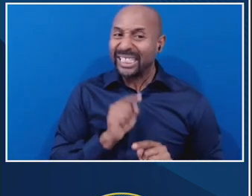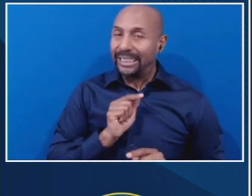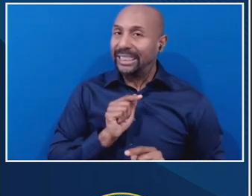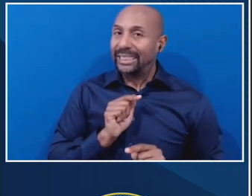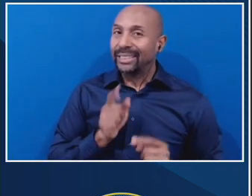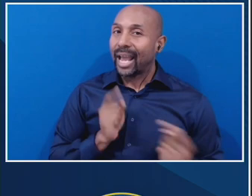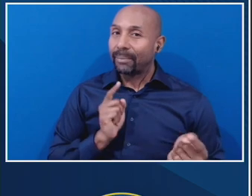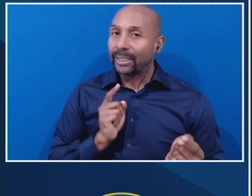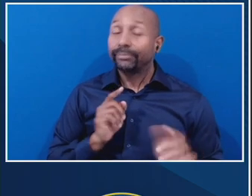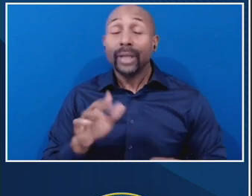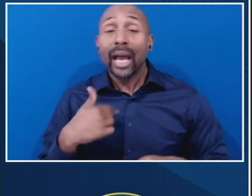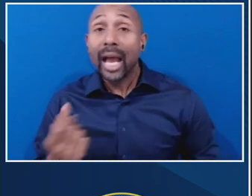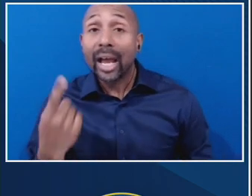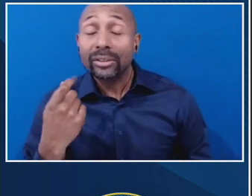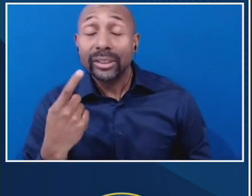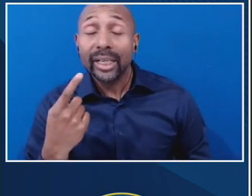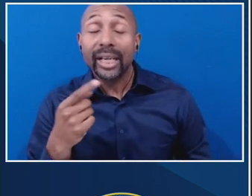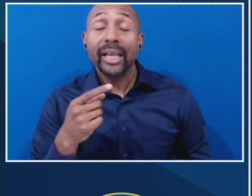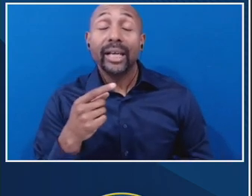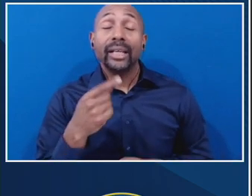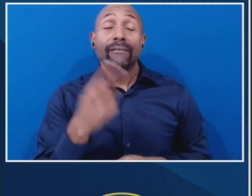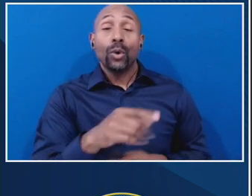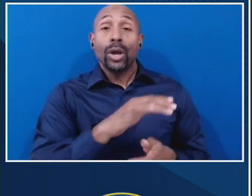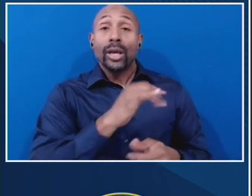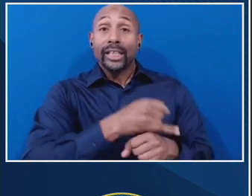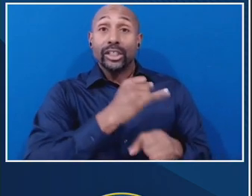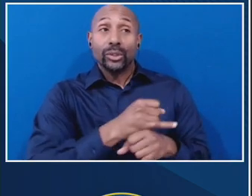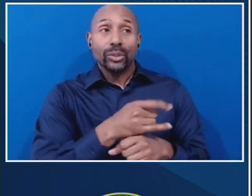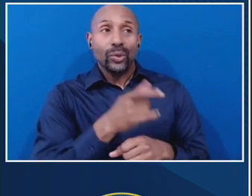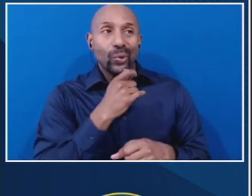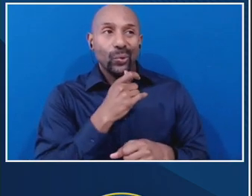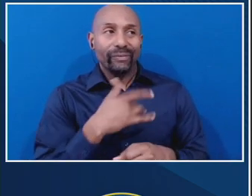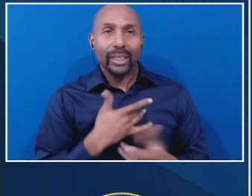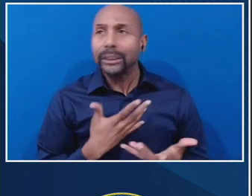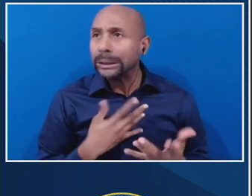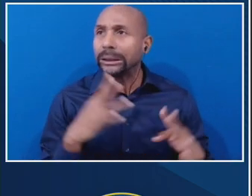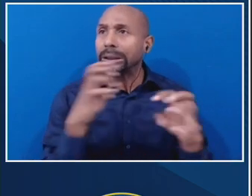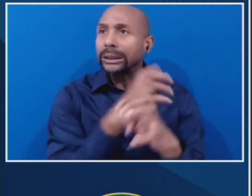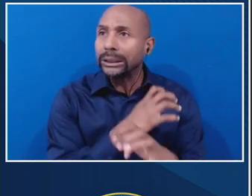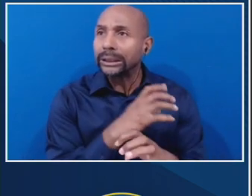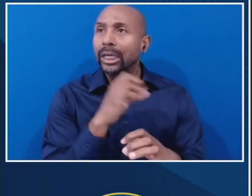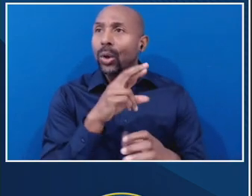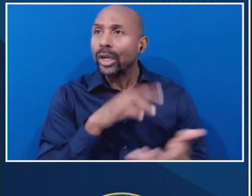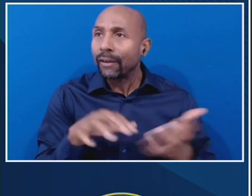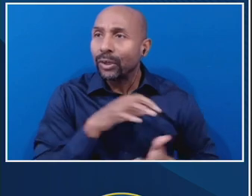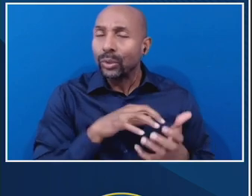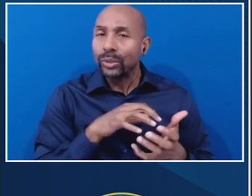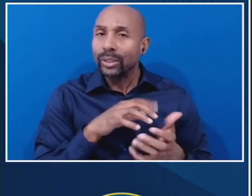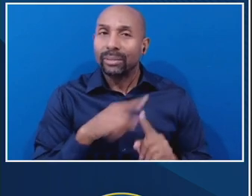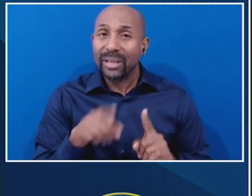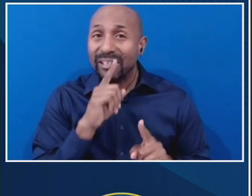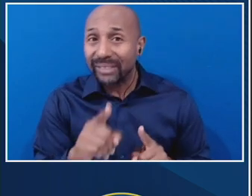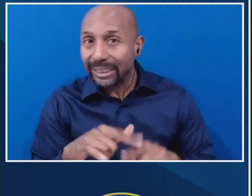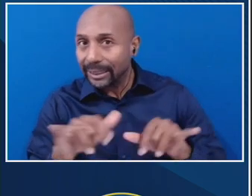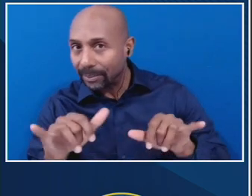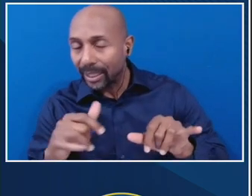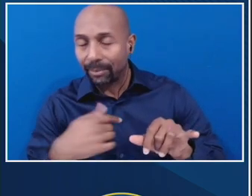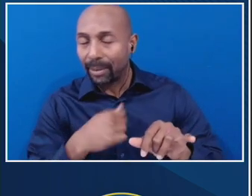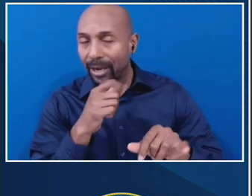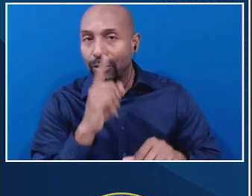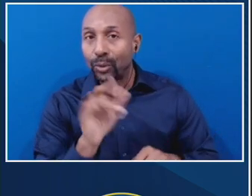empathetic for institutions that maybe feel like this is complicated or confusing, but I also, I'm not sure that they're just,